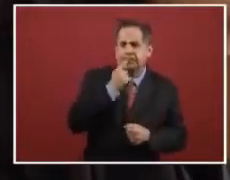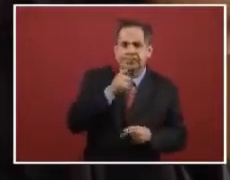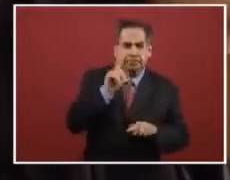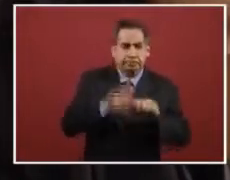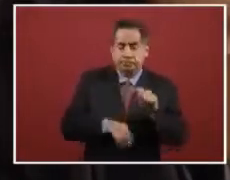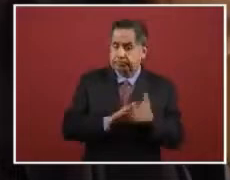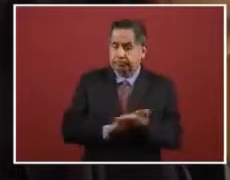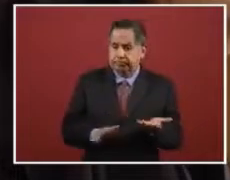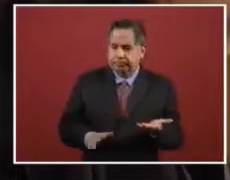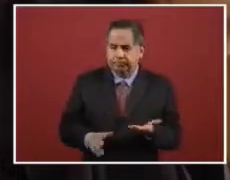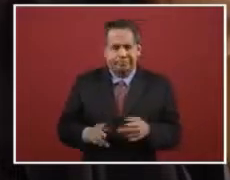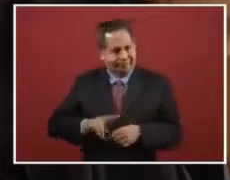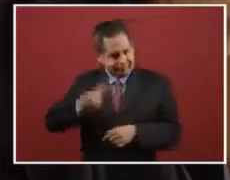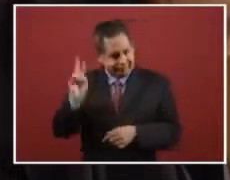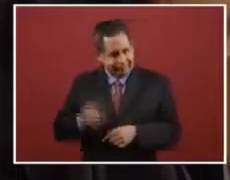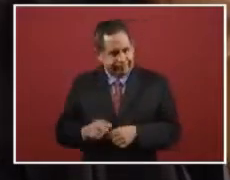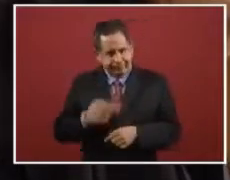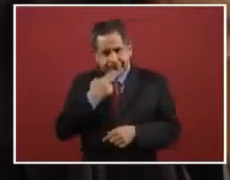Excuse me.